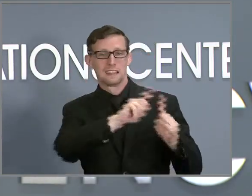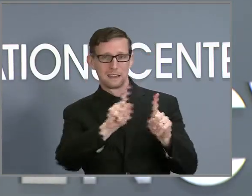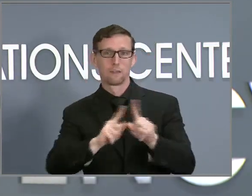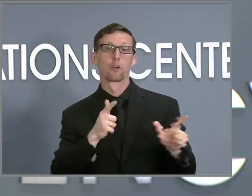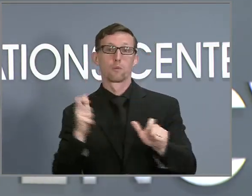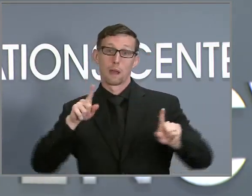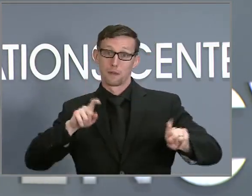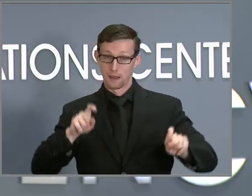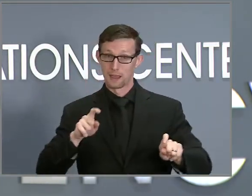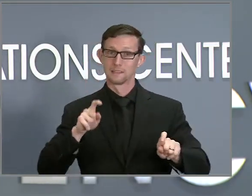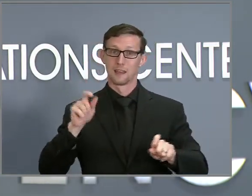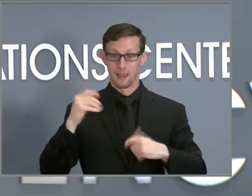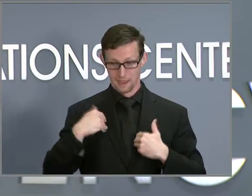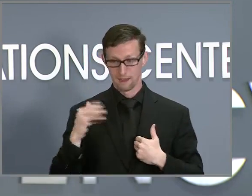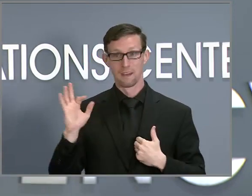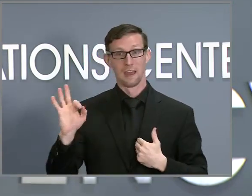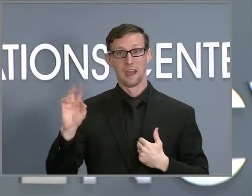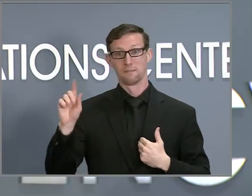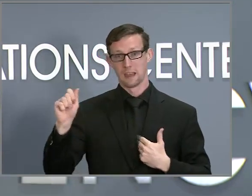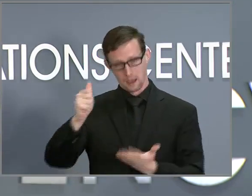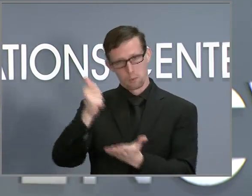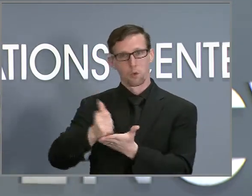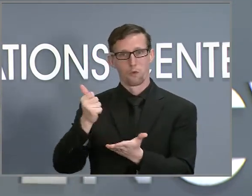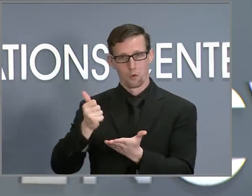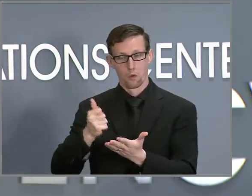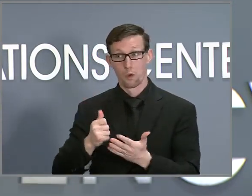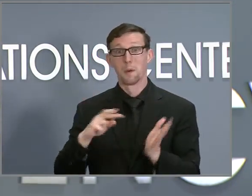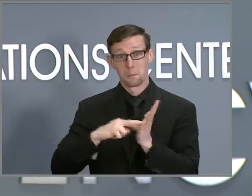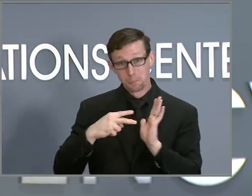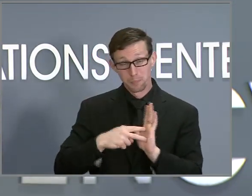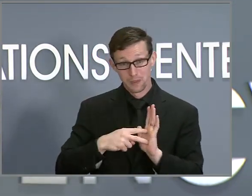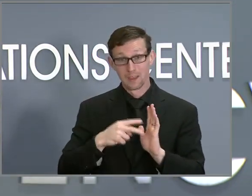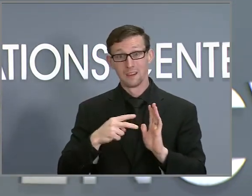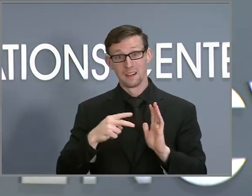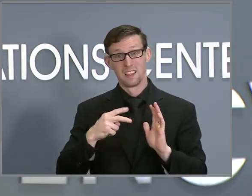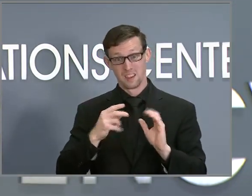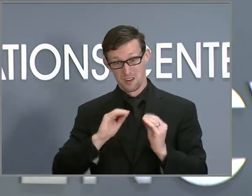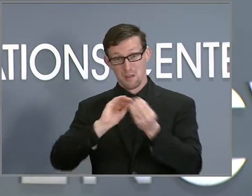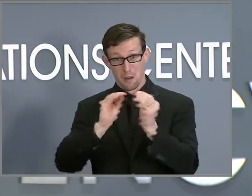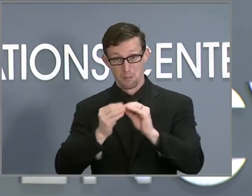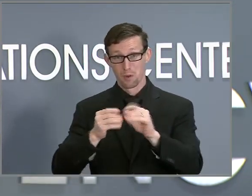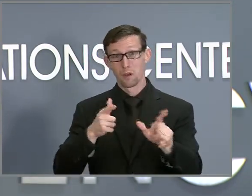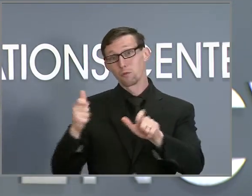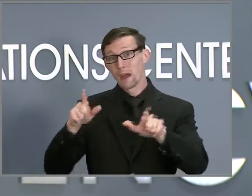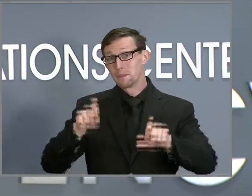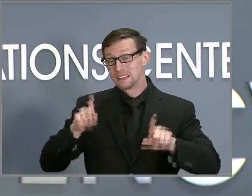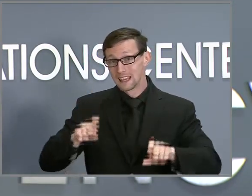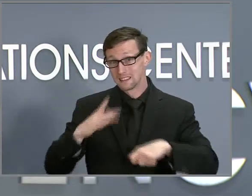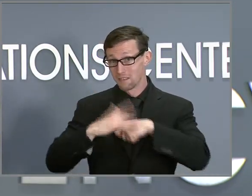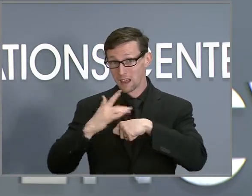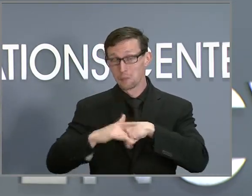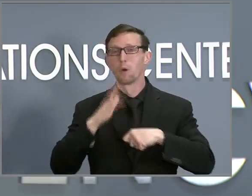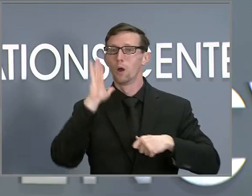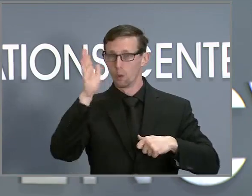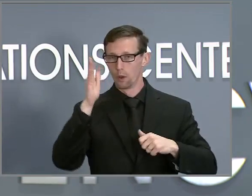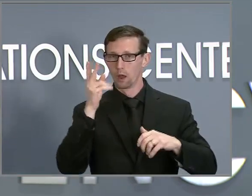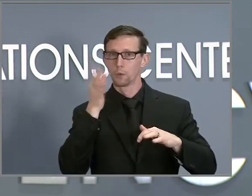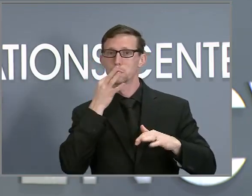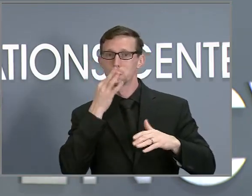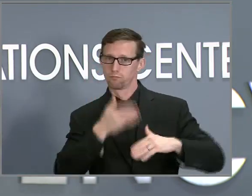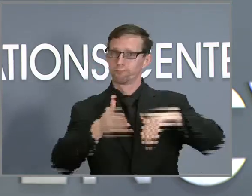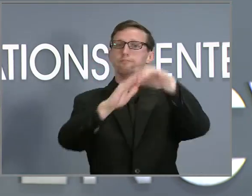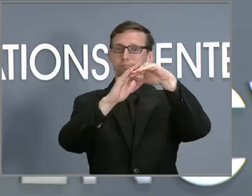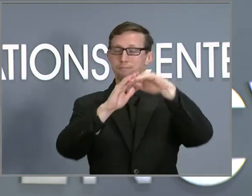by the FDA. They say that that will help put millions more tests on the market for people. In